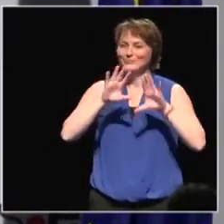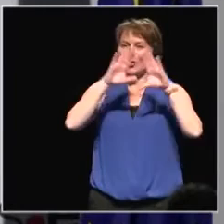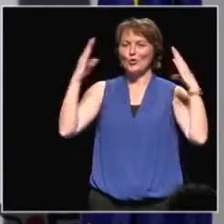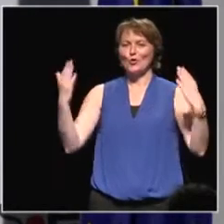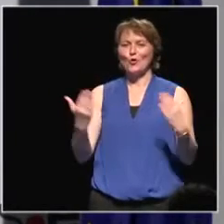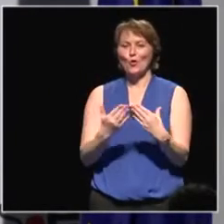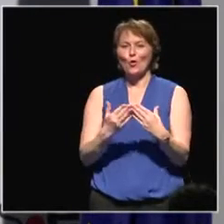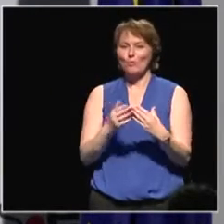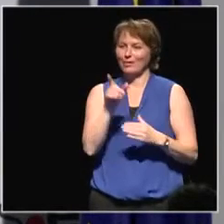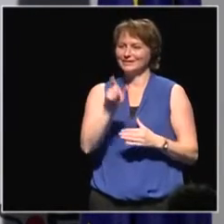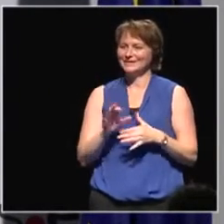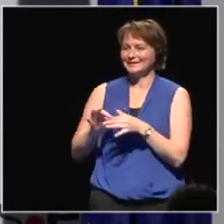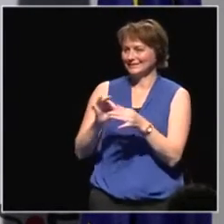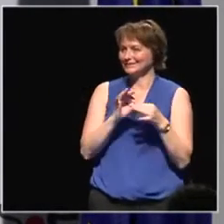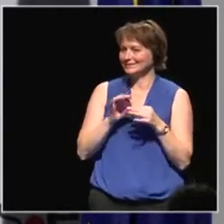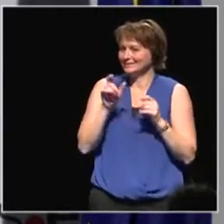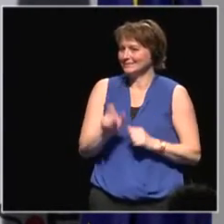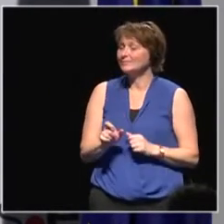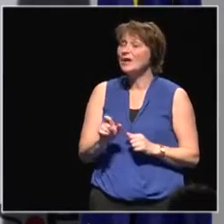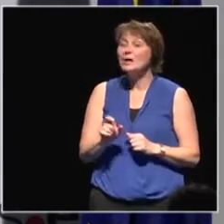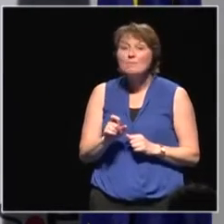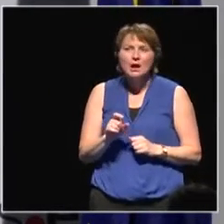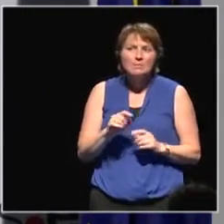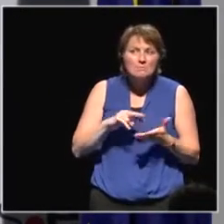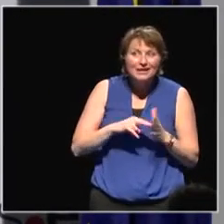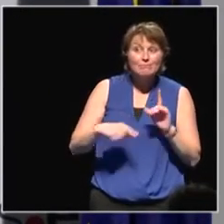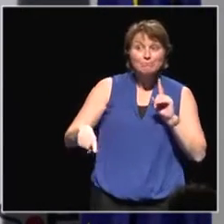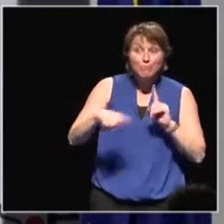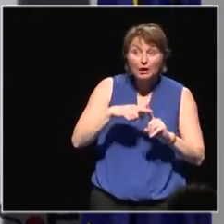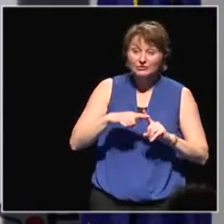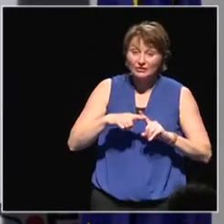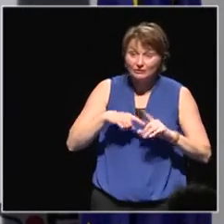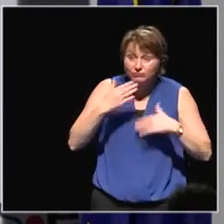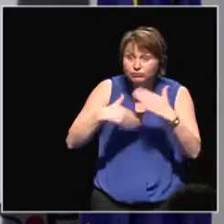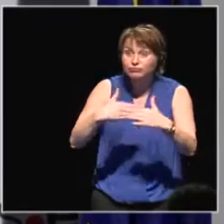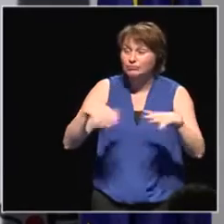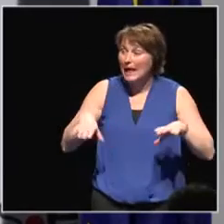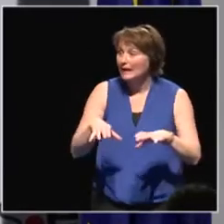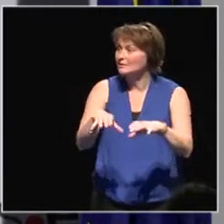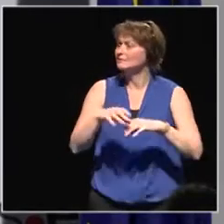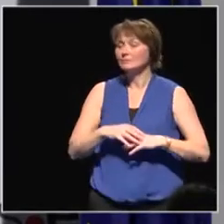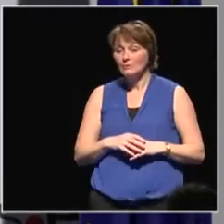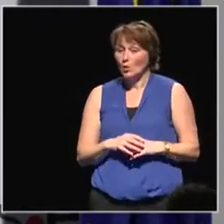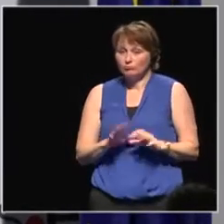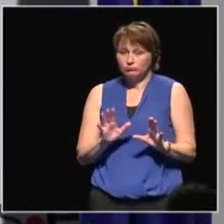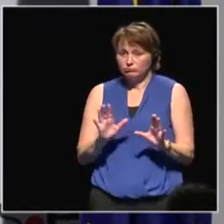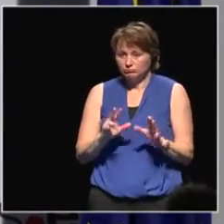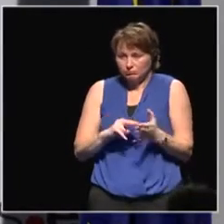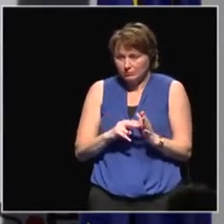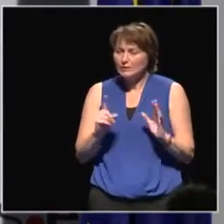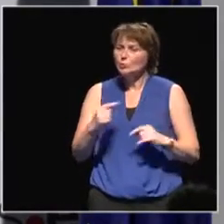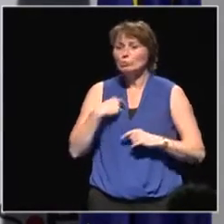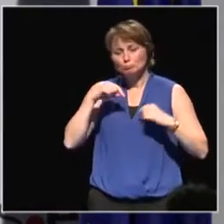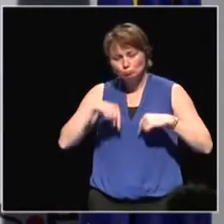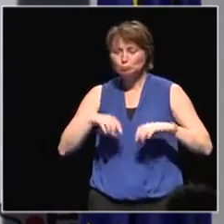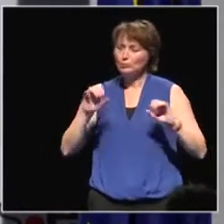However, this is not necessarily connected to positive action, because you can very well be a global citizen, looking for